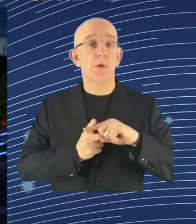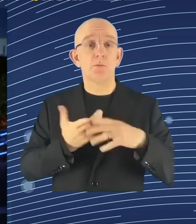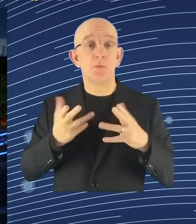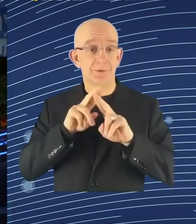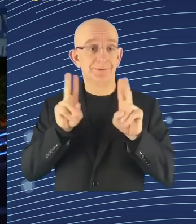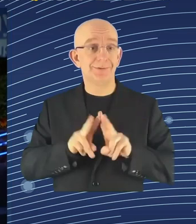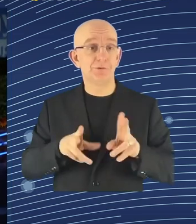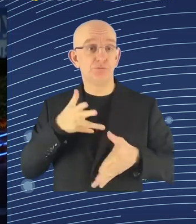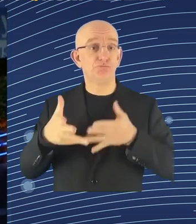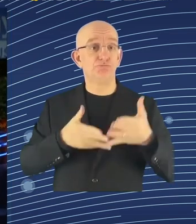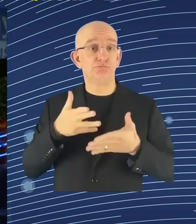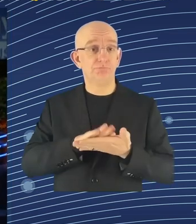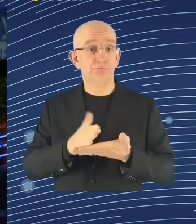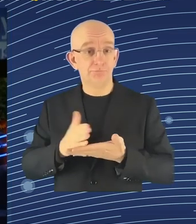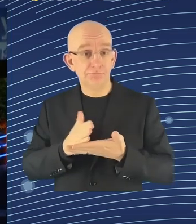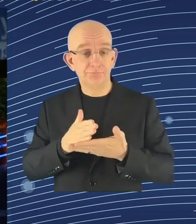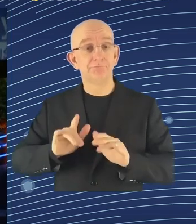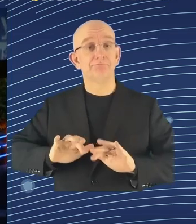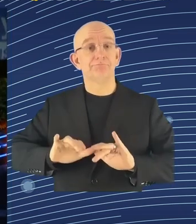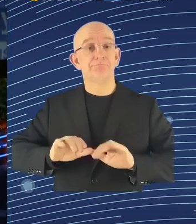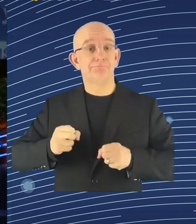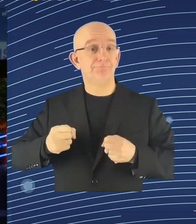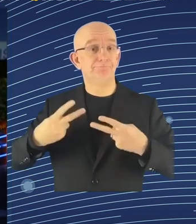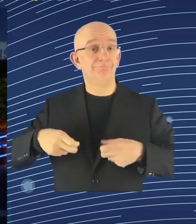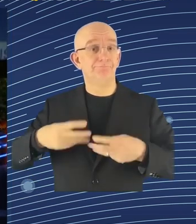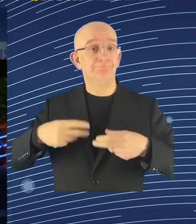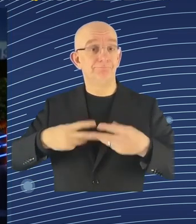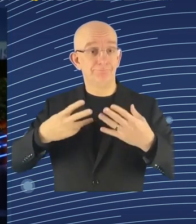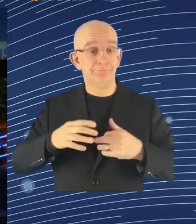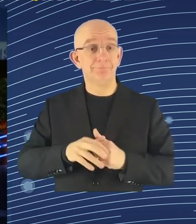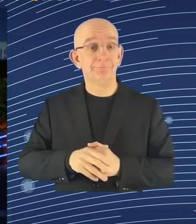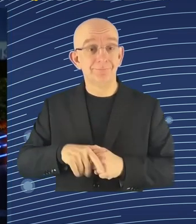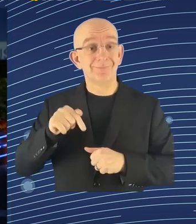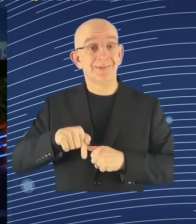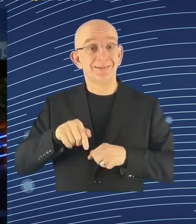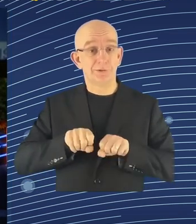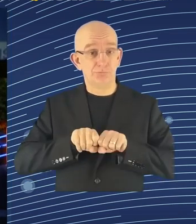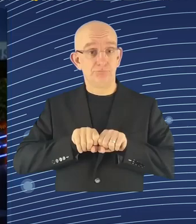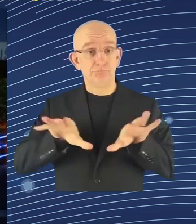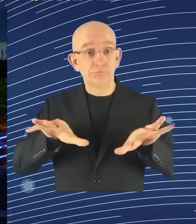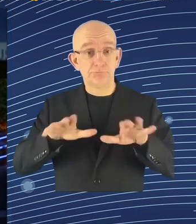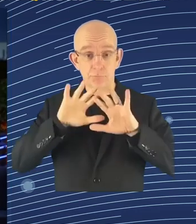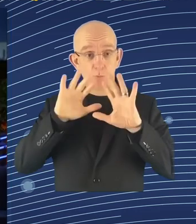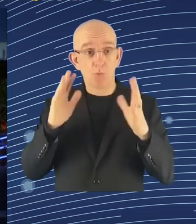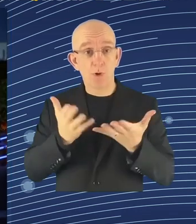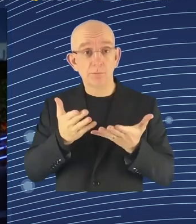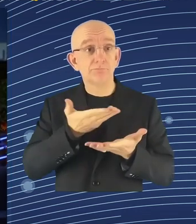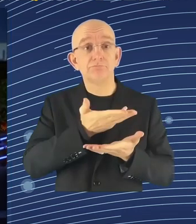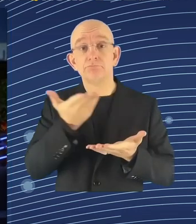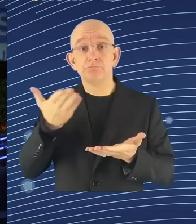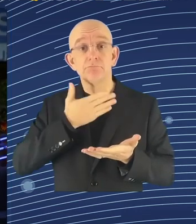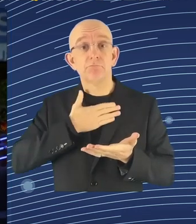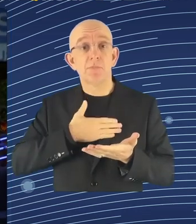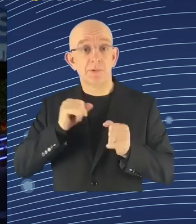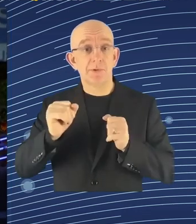watch, and interact. During the panel sessions, you may use Slido, and the QR code is right there for that, to